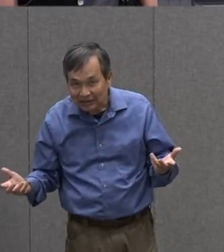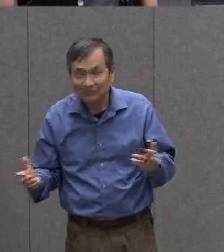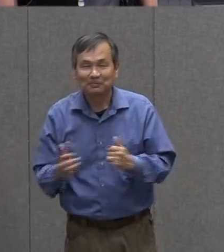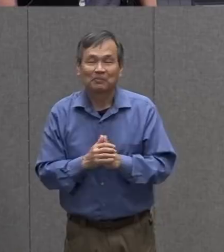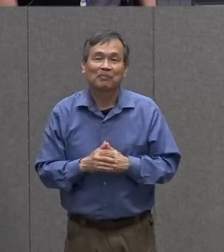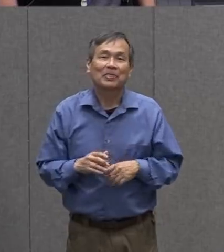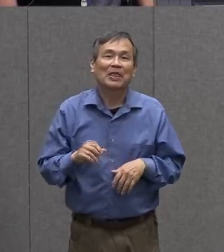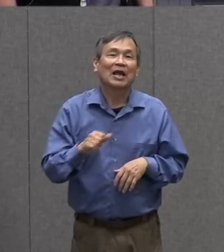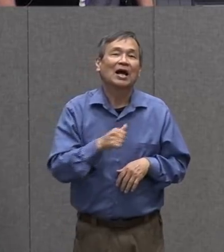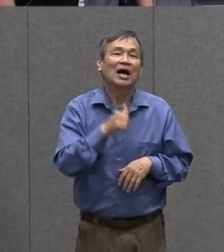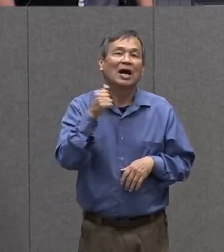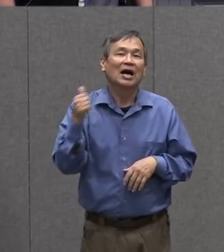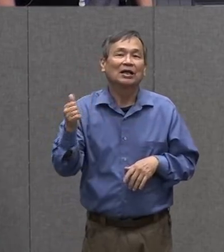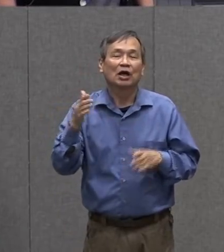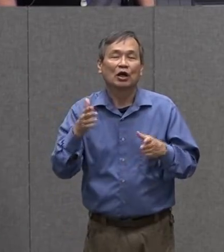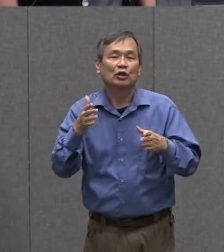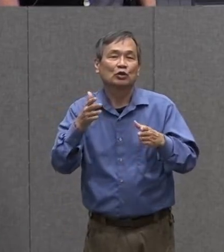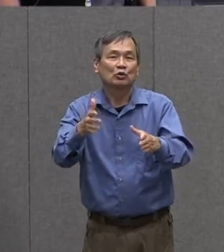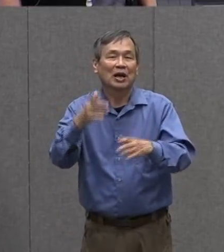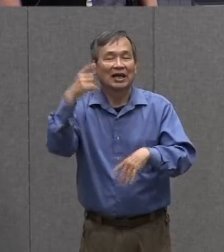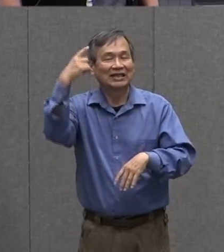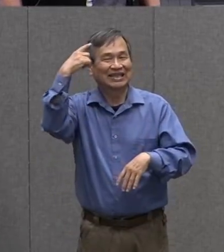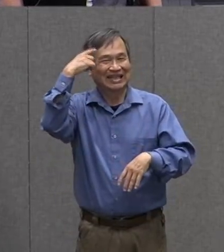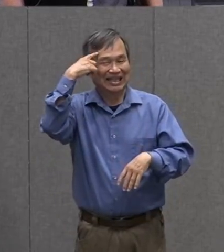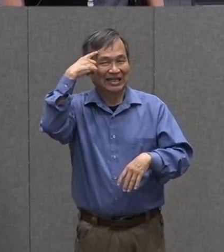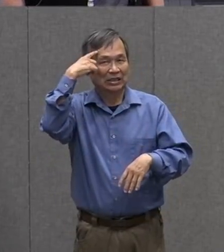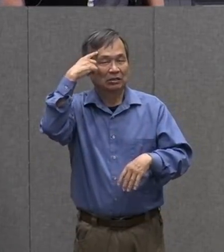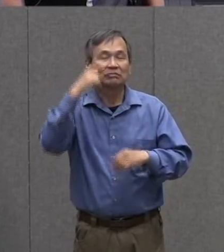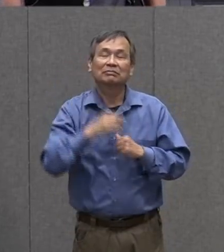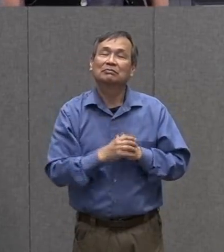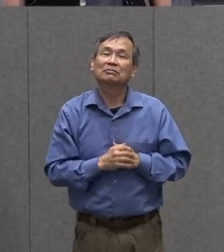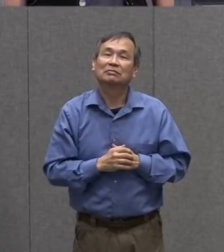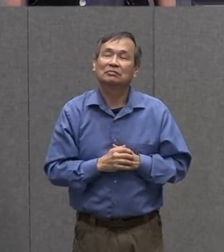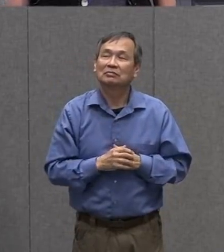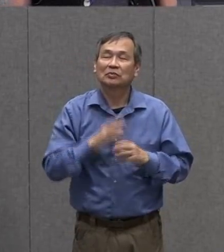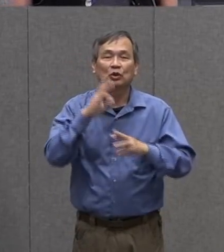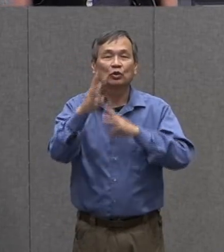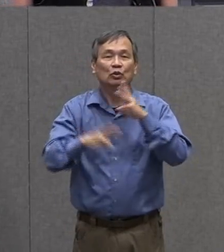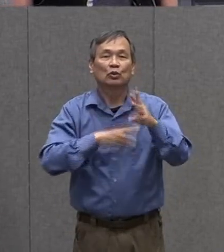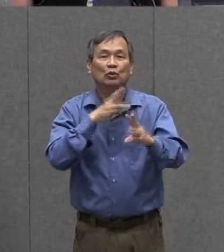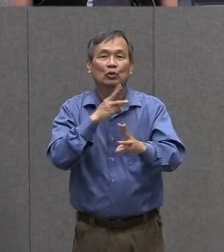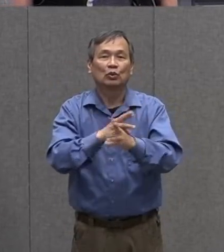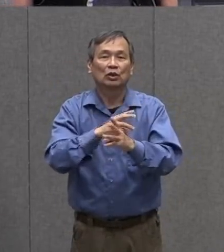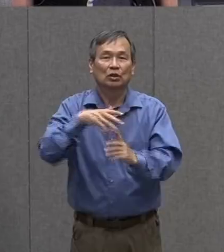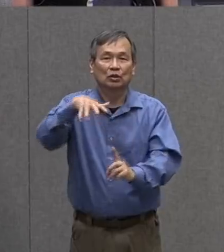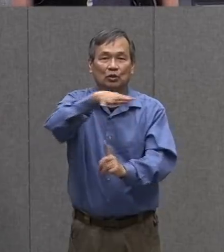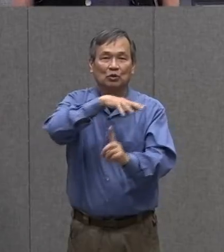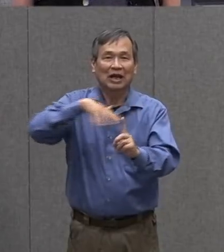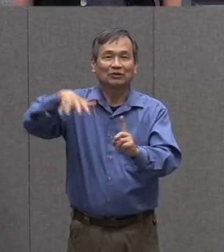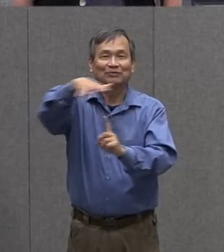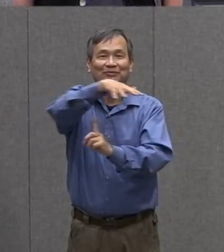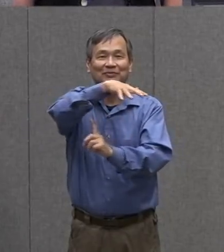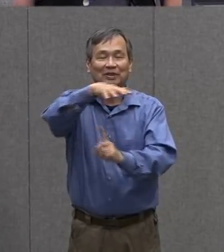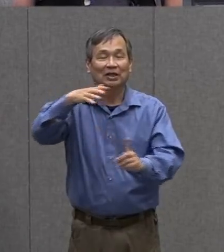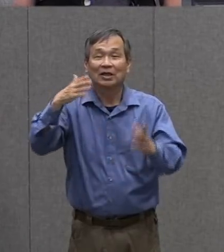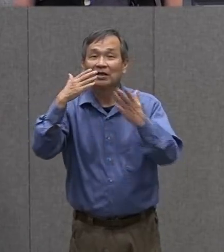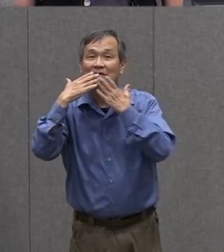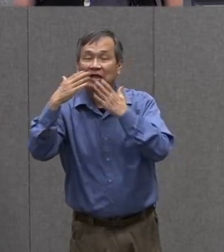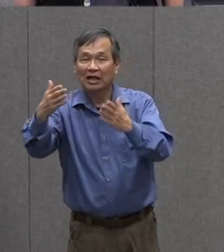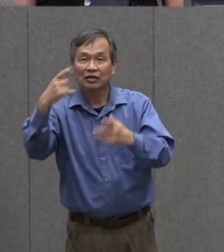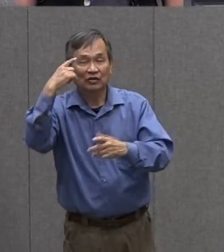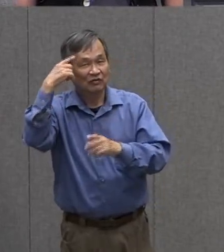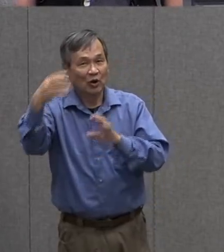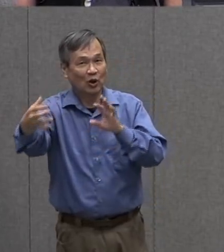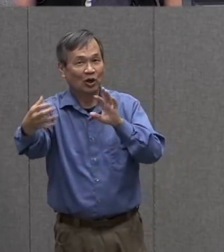another way to think about the world around you. Thank you for joining